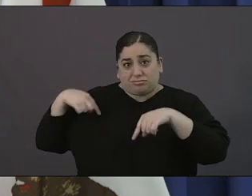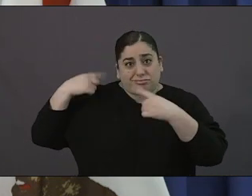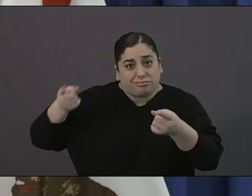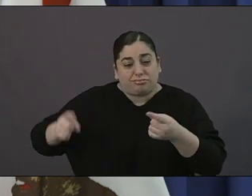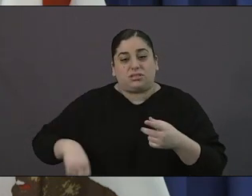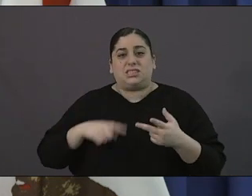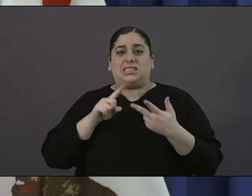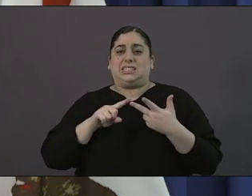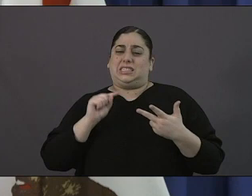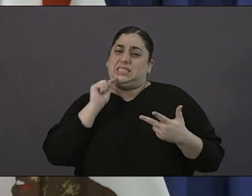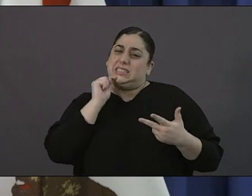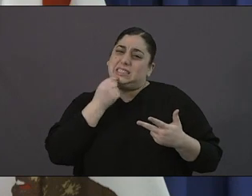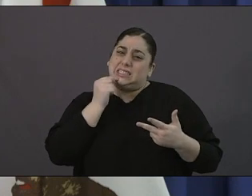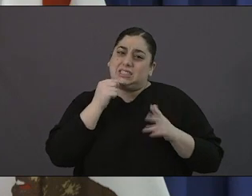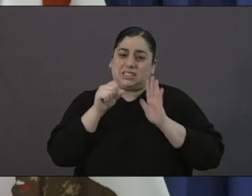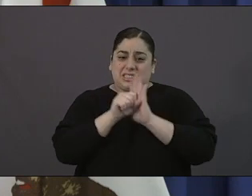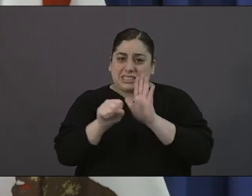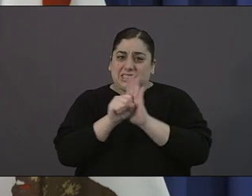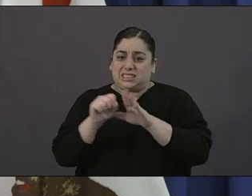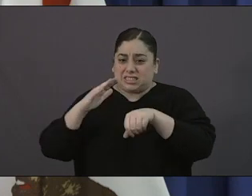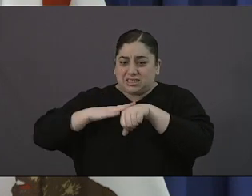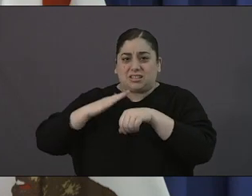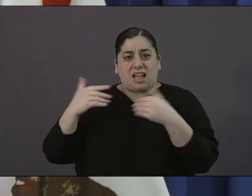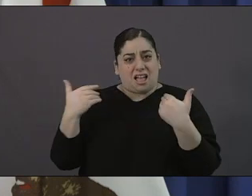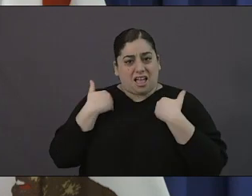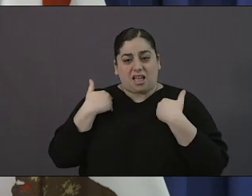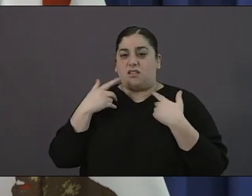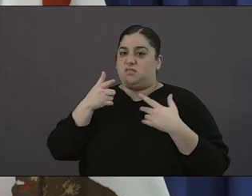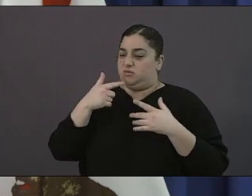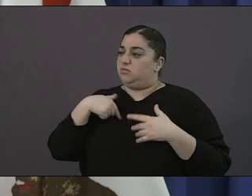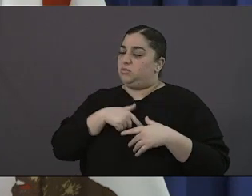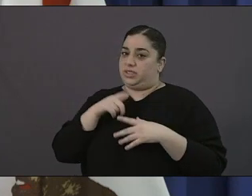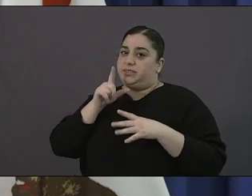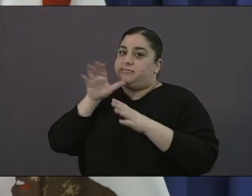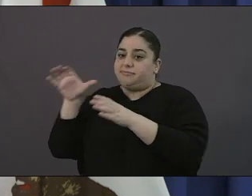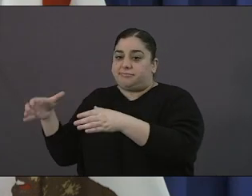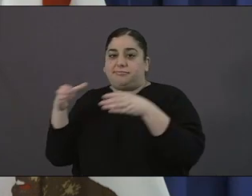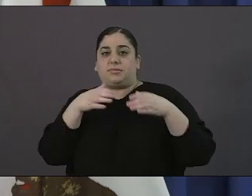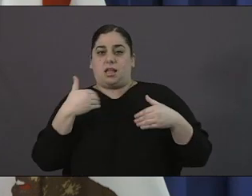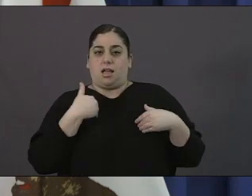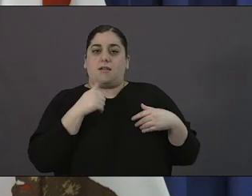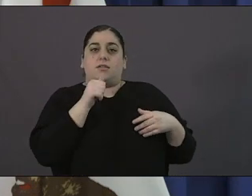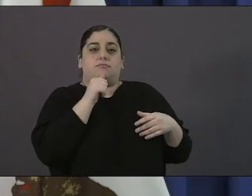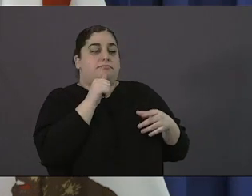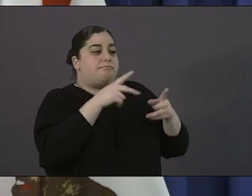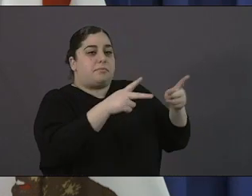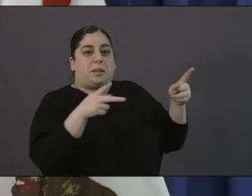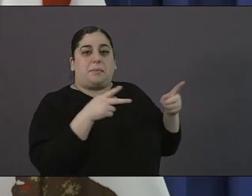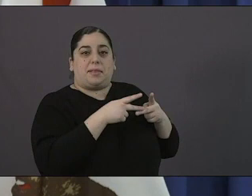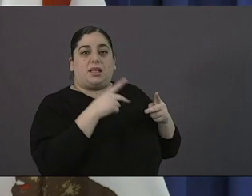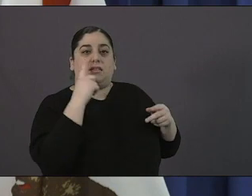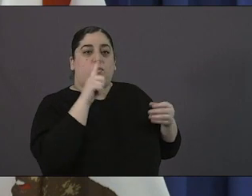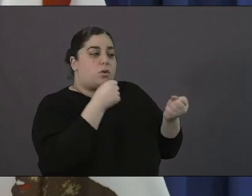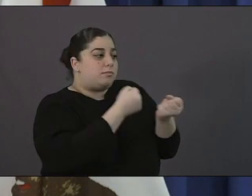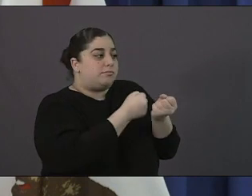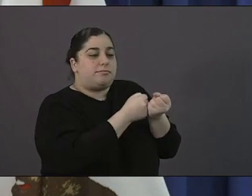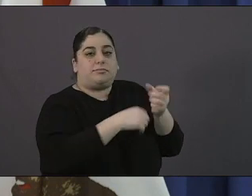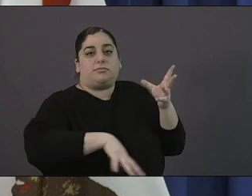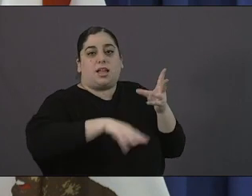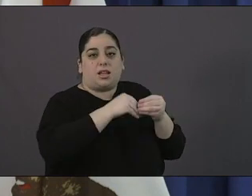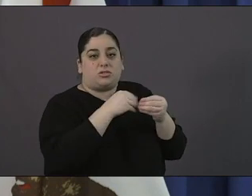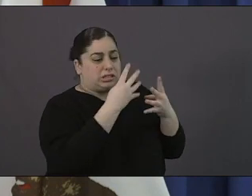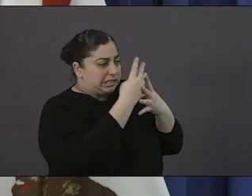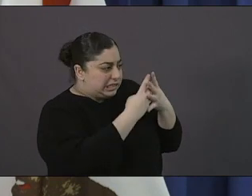that we bring them in out of the streets and that we put them in a place where they especially have additional health screening